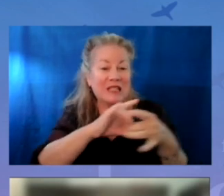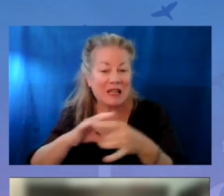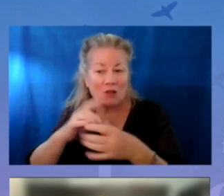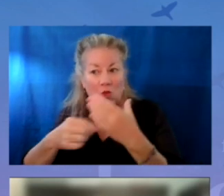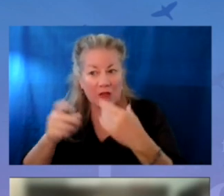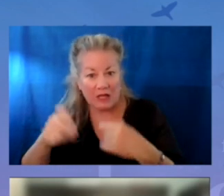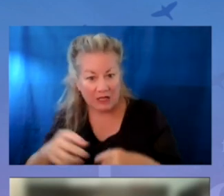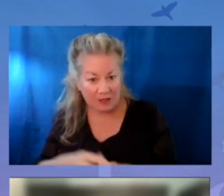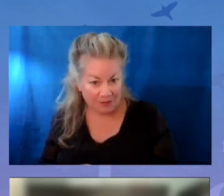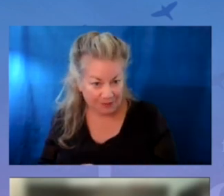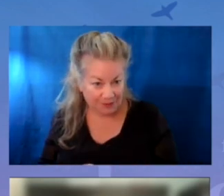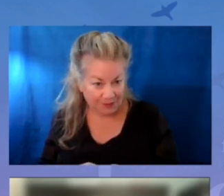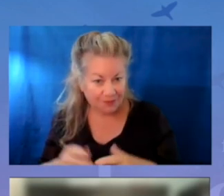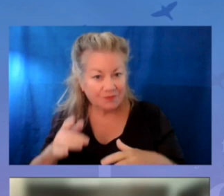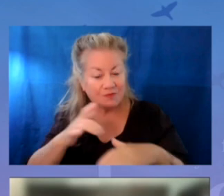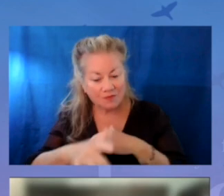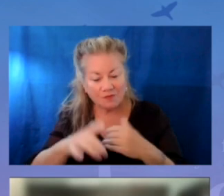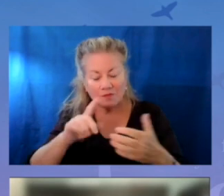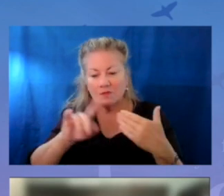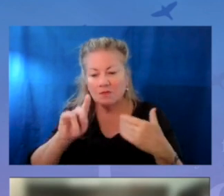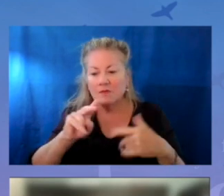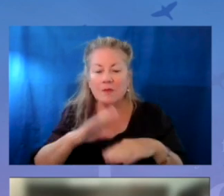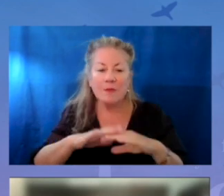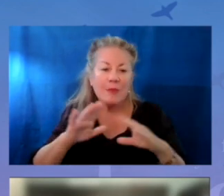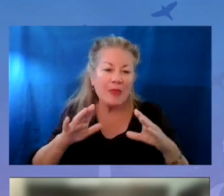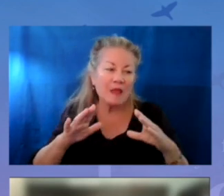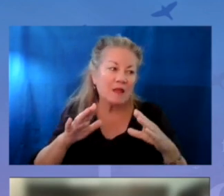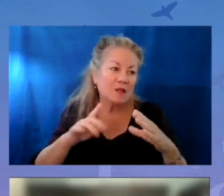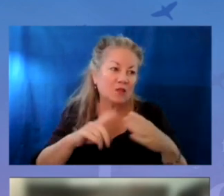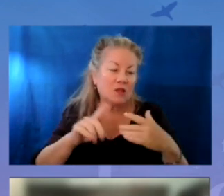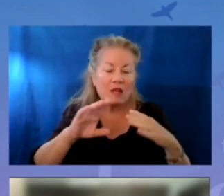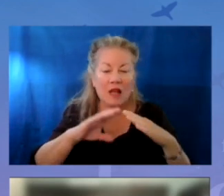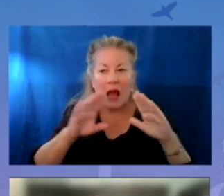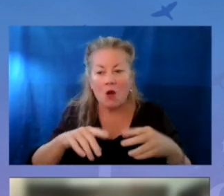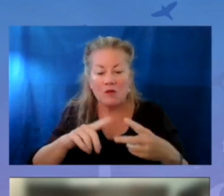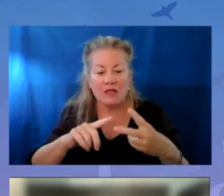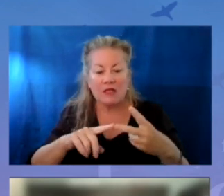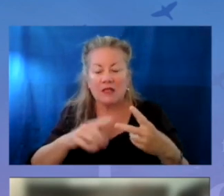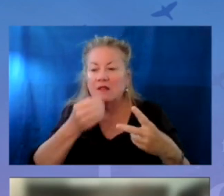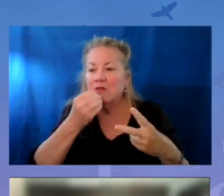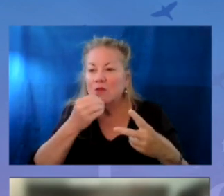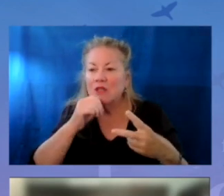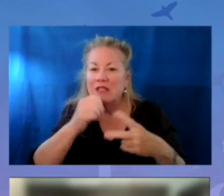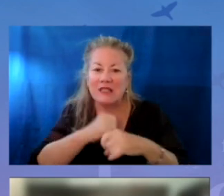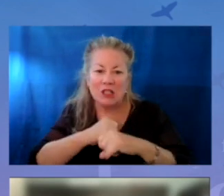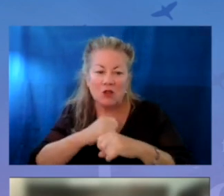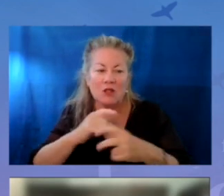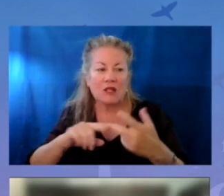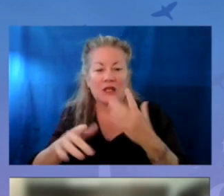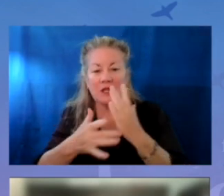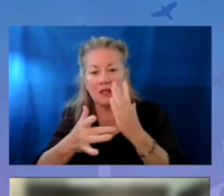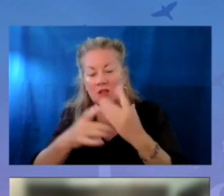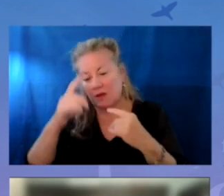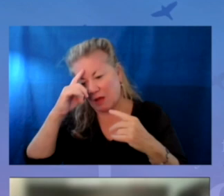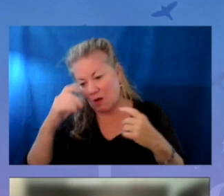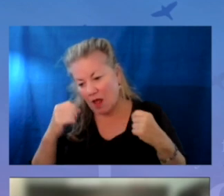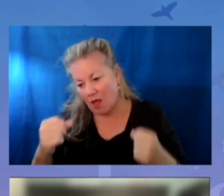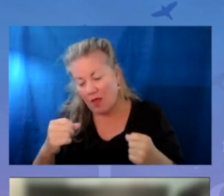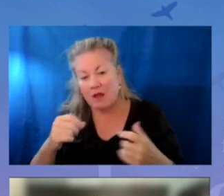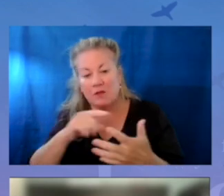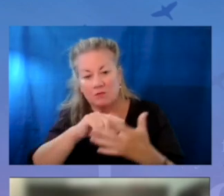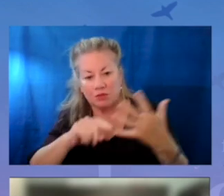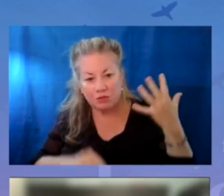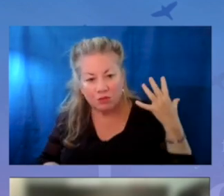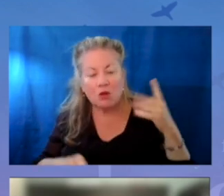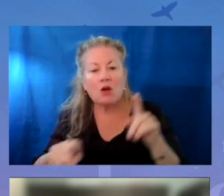to what they need. Early check-ins focused on housing needs, food insecurity, technology needs, mental health,